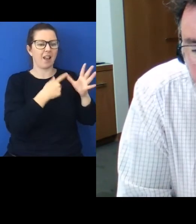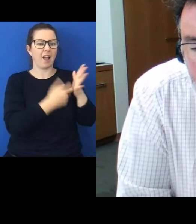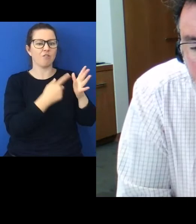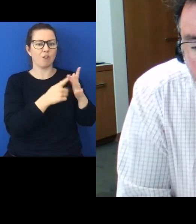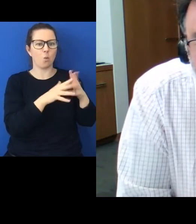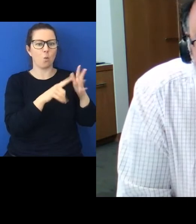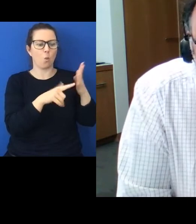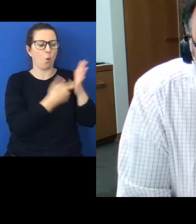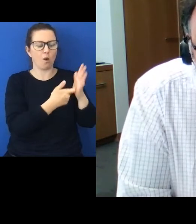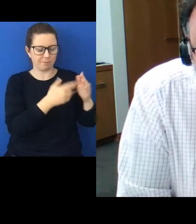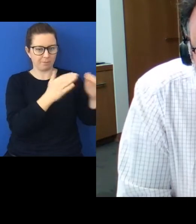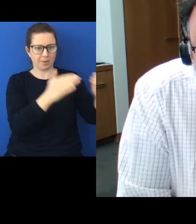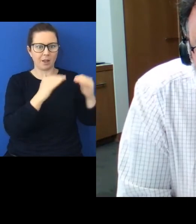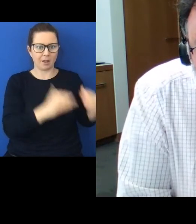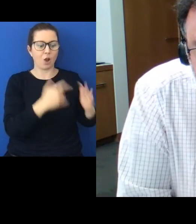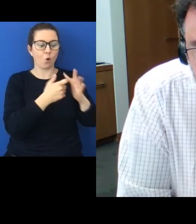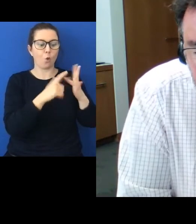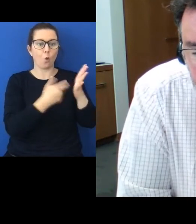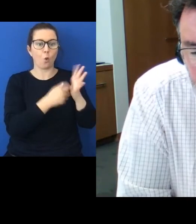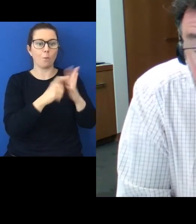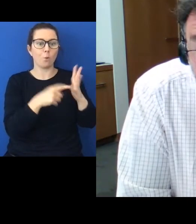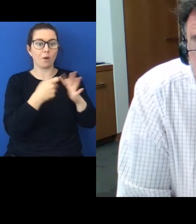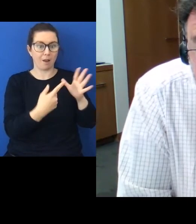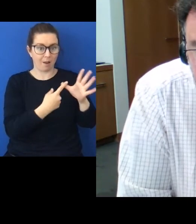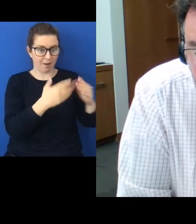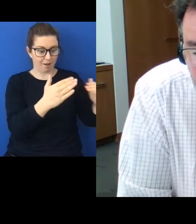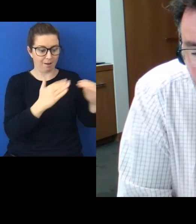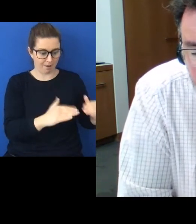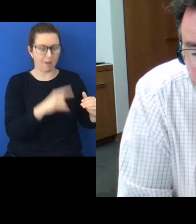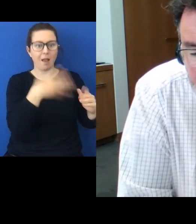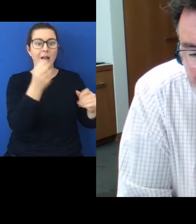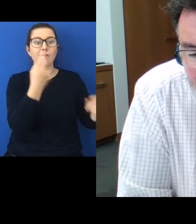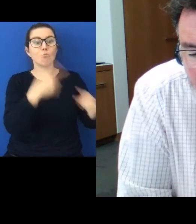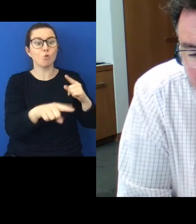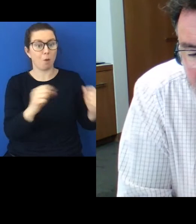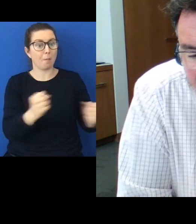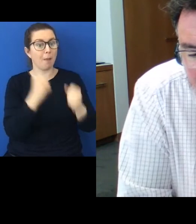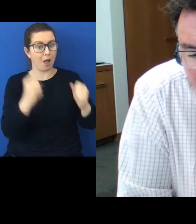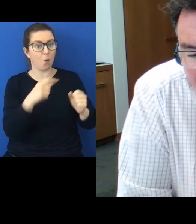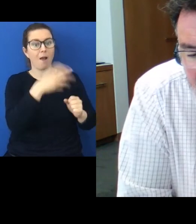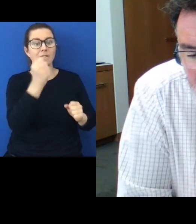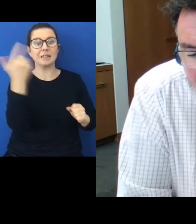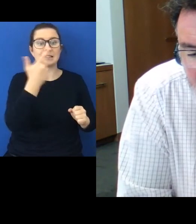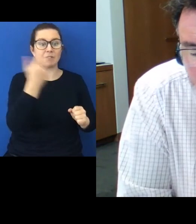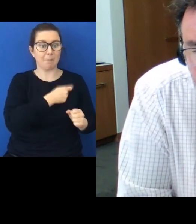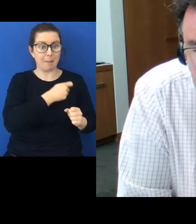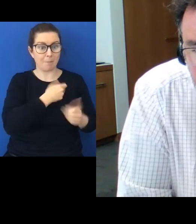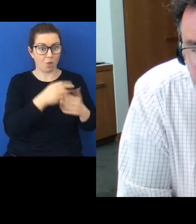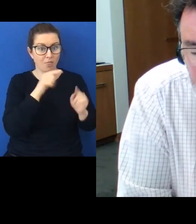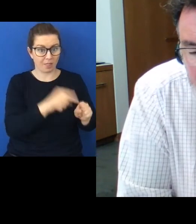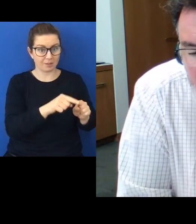and below that Te Kōpuka which also has approval power has 17 members on it